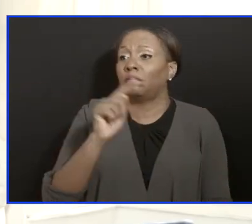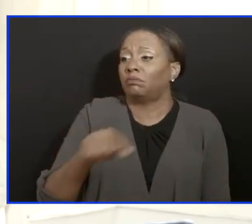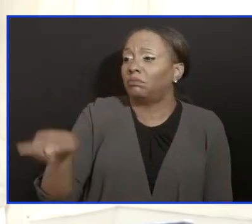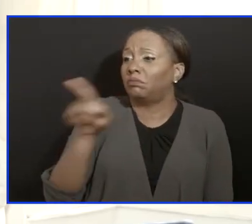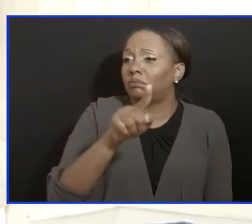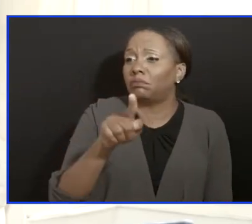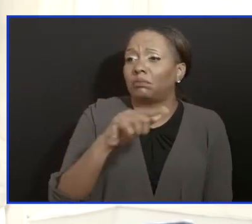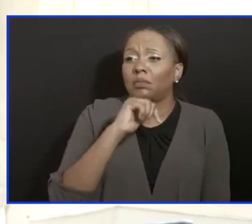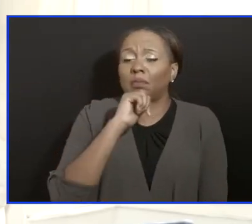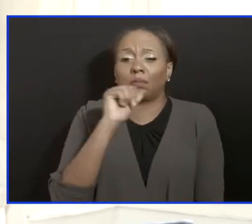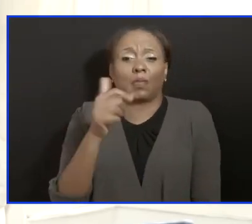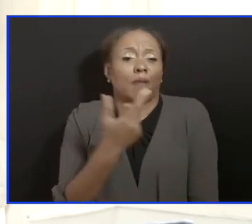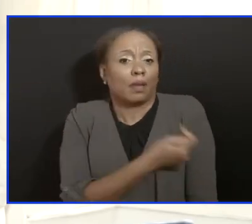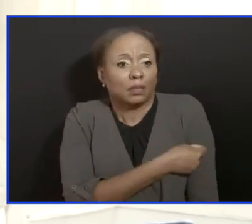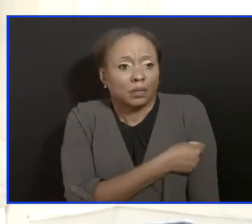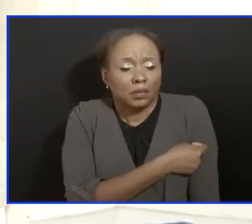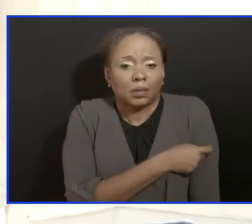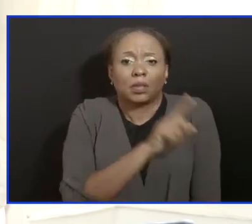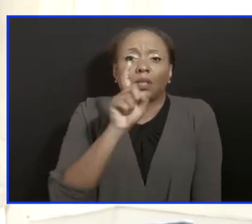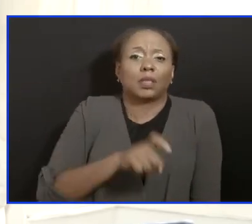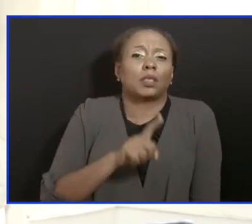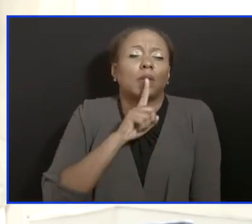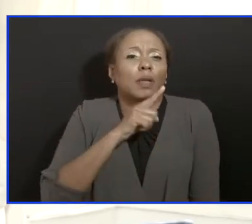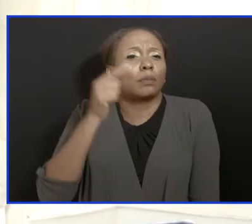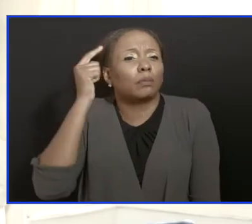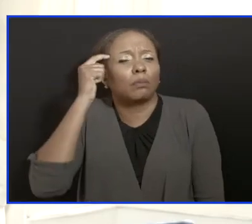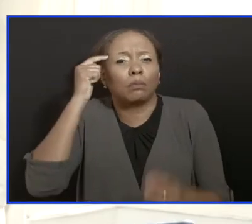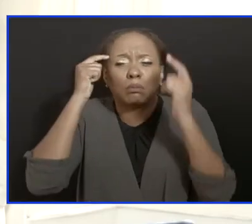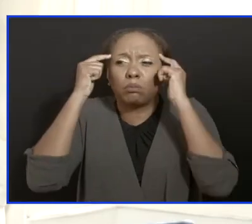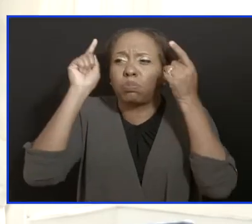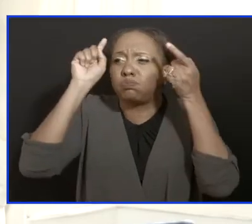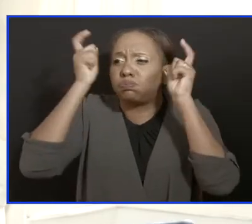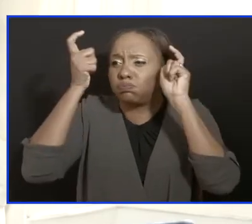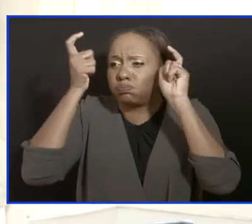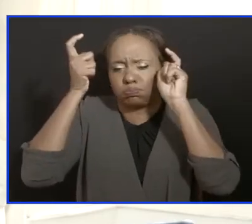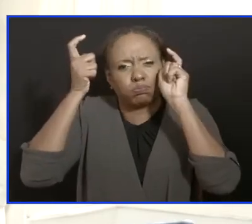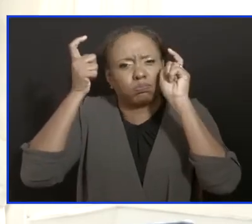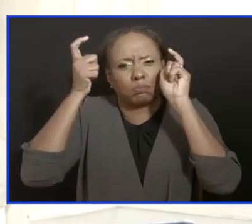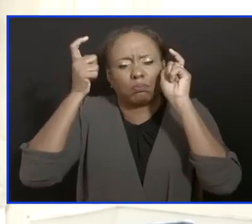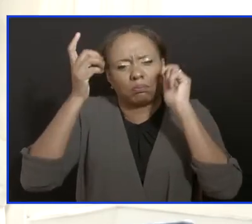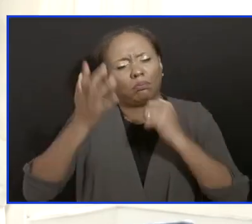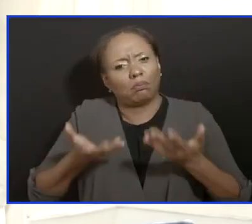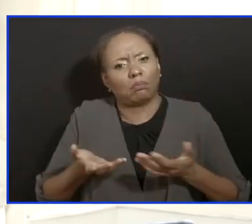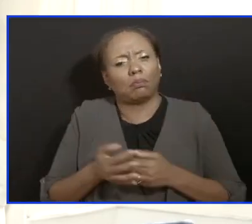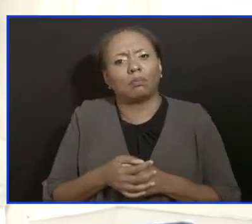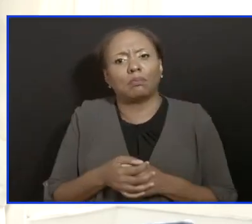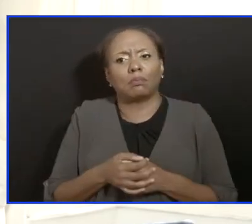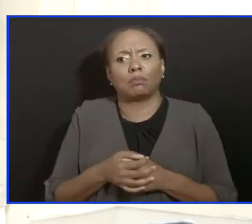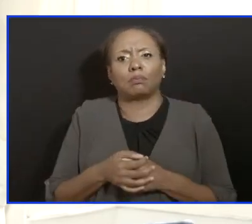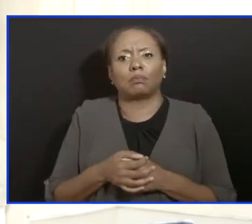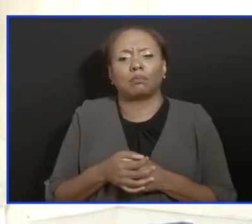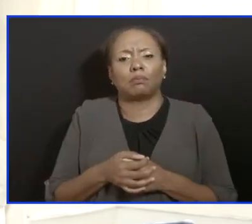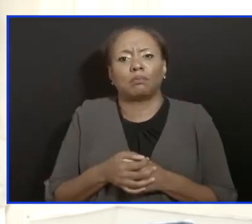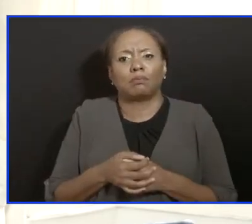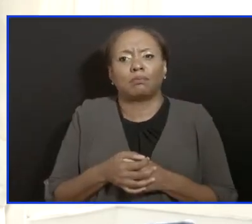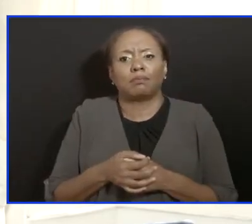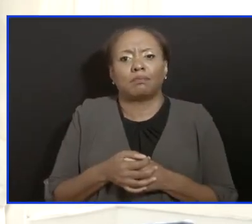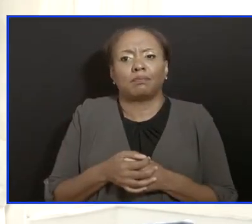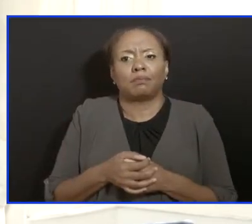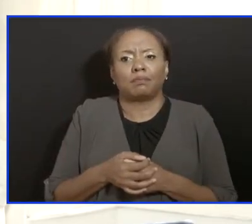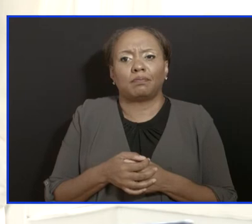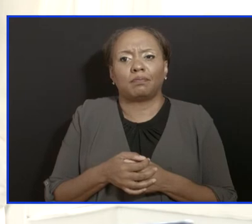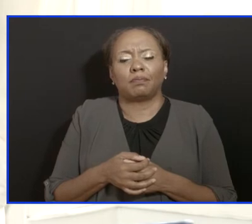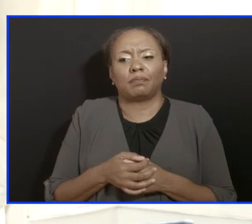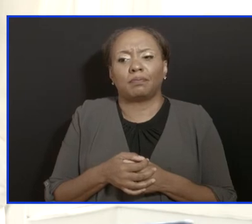what they do that will help us on the ground. So I say that and I also say that I'm also very